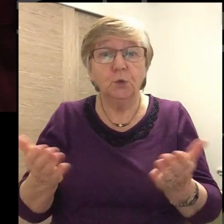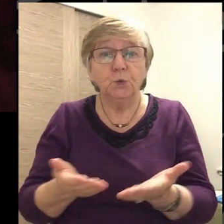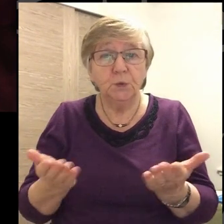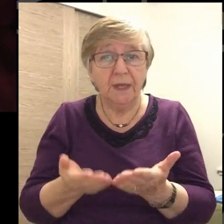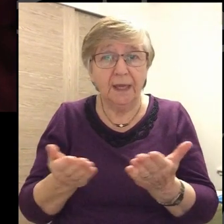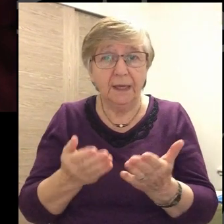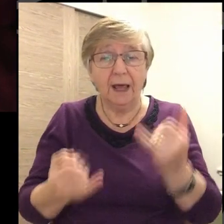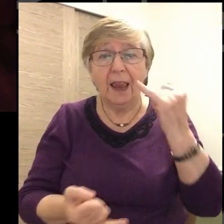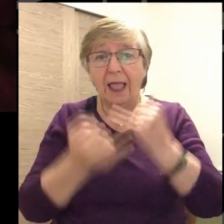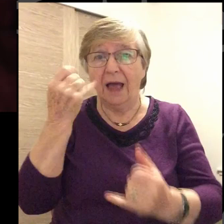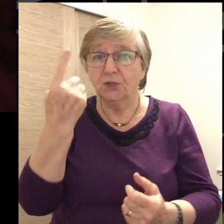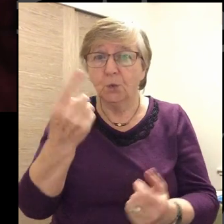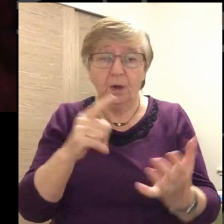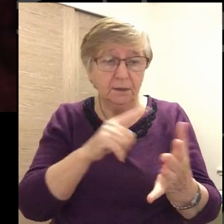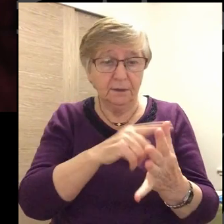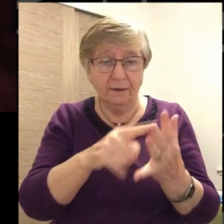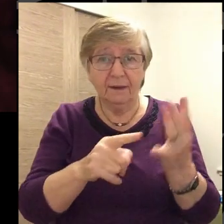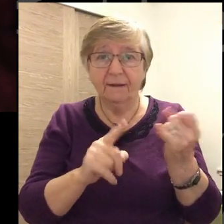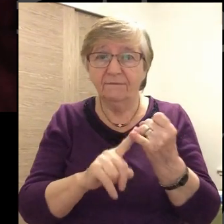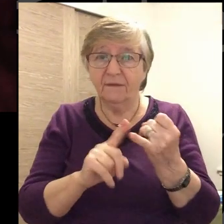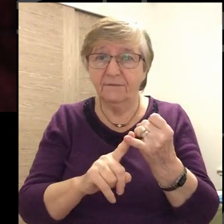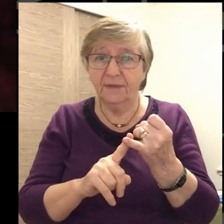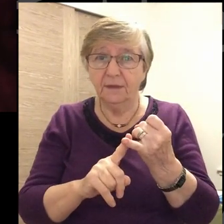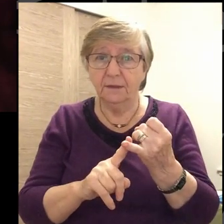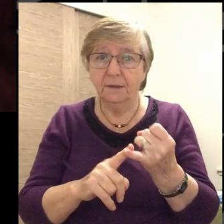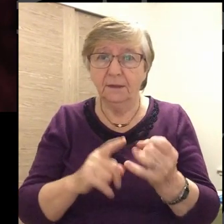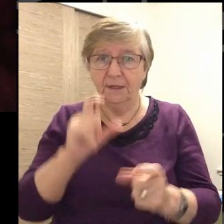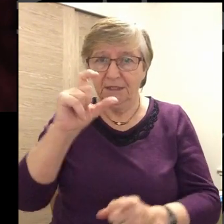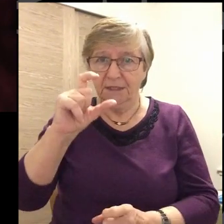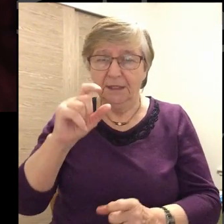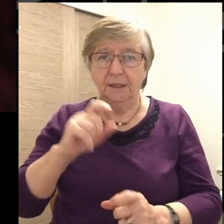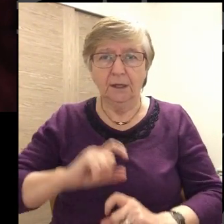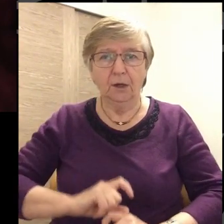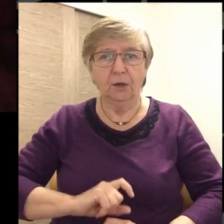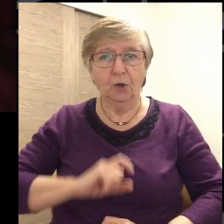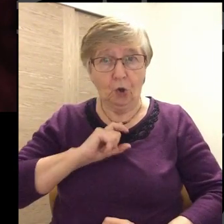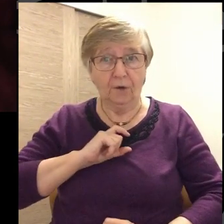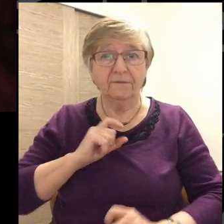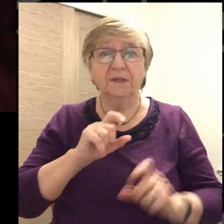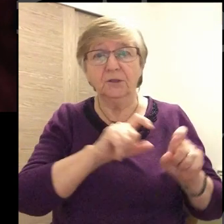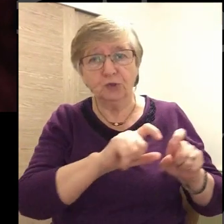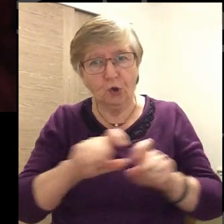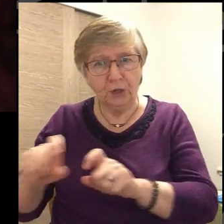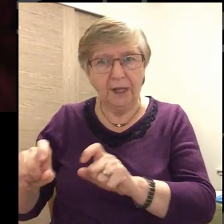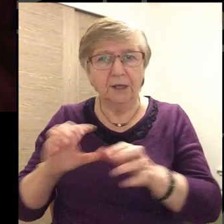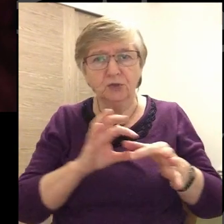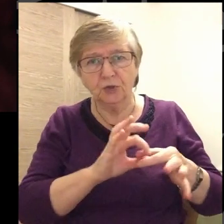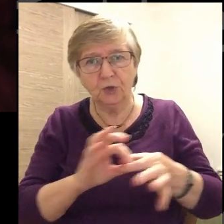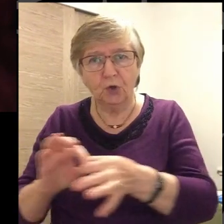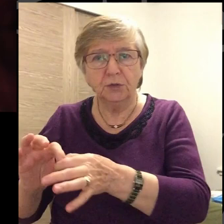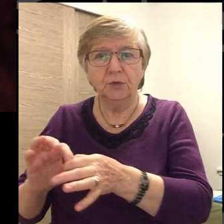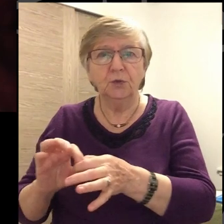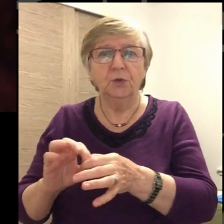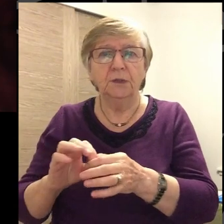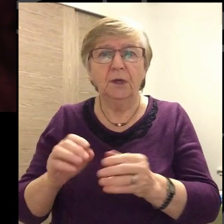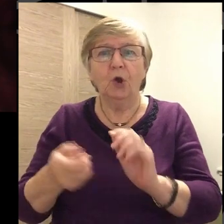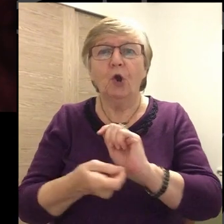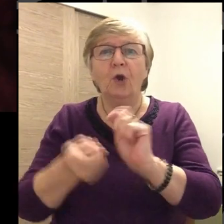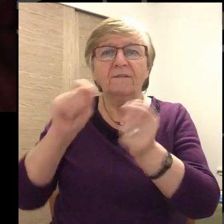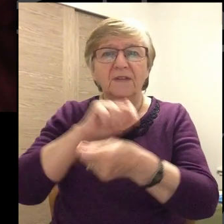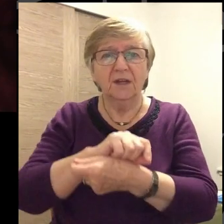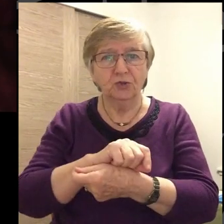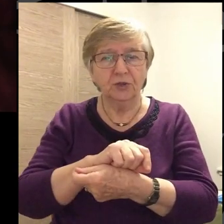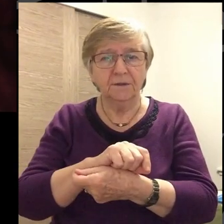And today we look at the fifth of these seas, as well as confidence and connection and continuity and compassion. We look at the fifth sea, which is